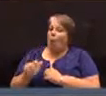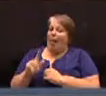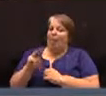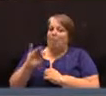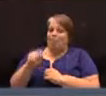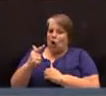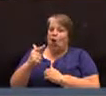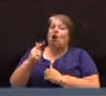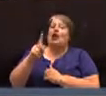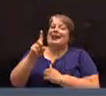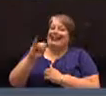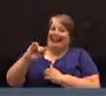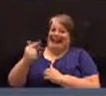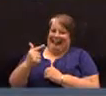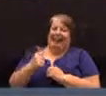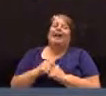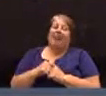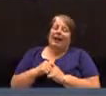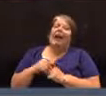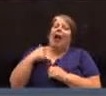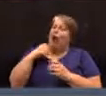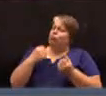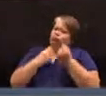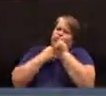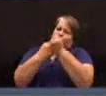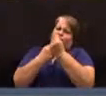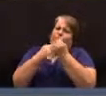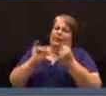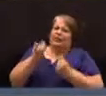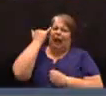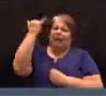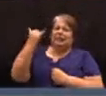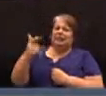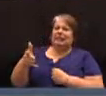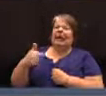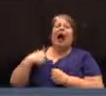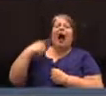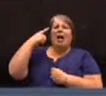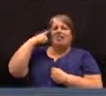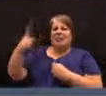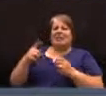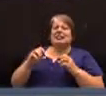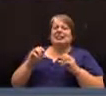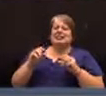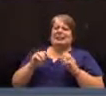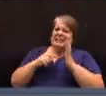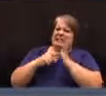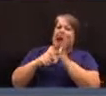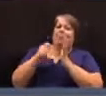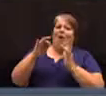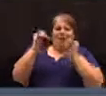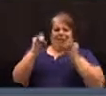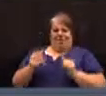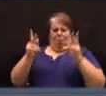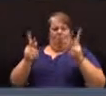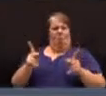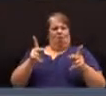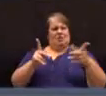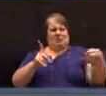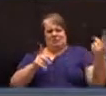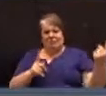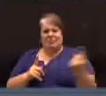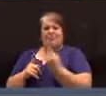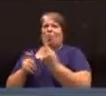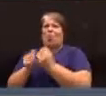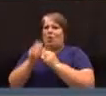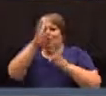John Wilmerding, 2nd District, I strongly support this, I think it's an example of an individual coming forward on his own initiative,